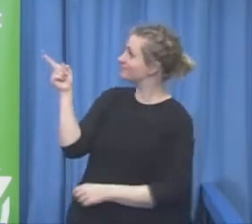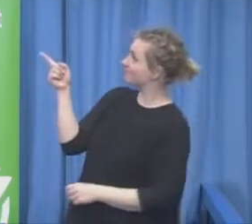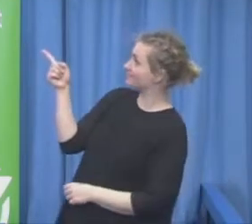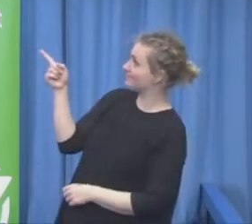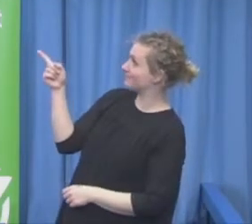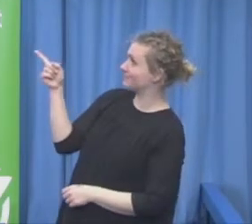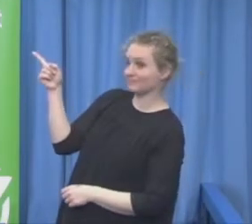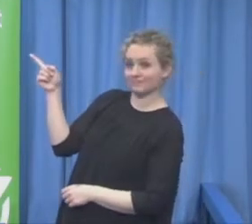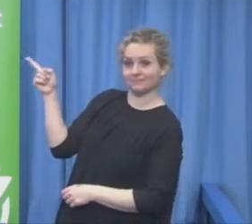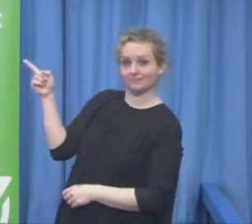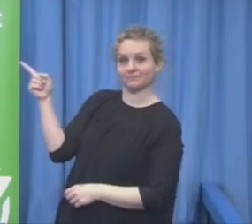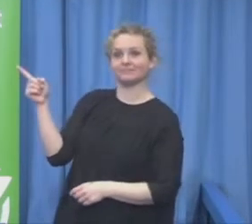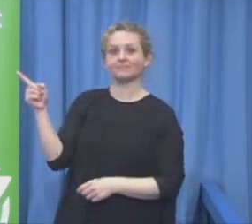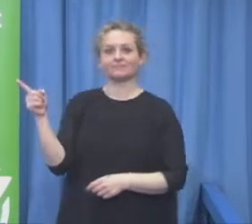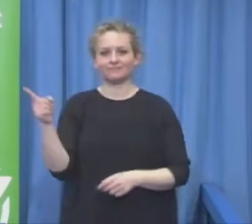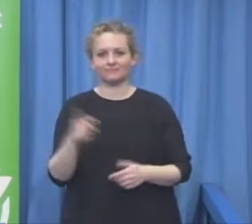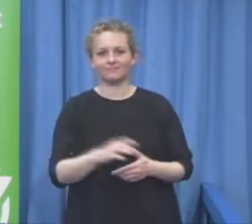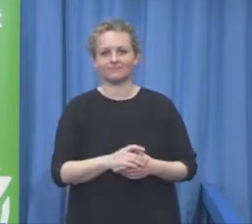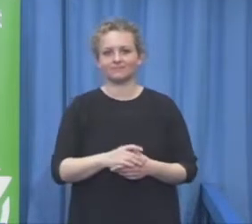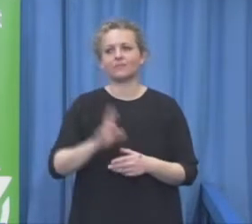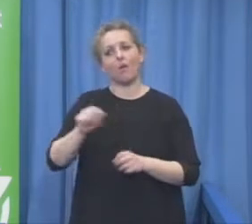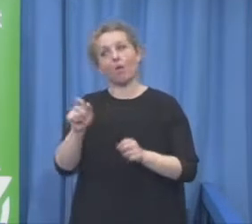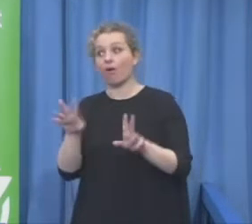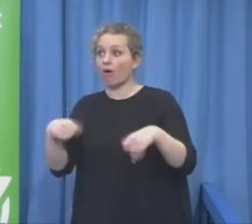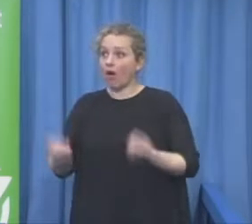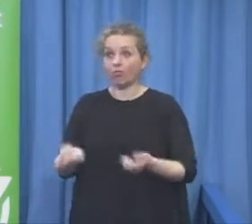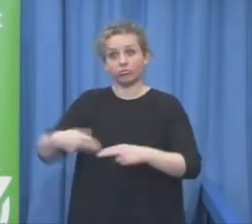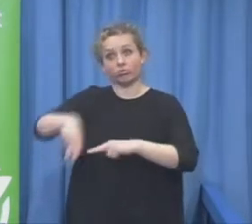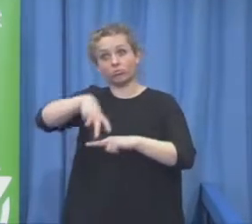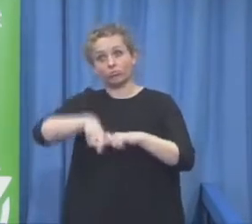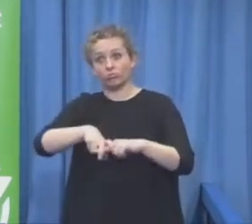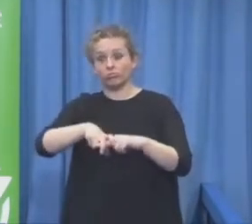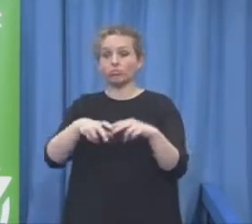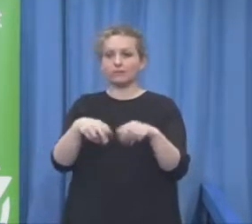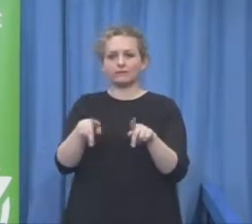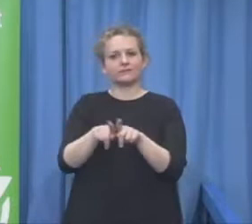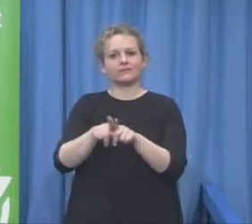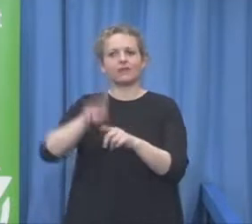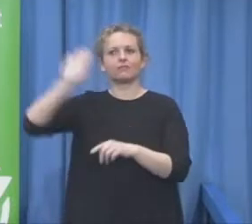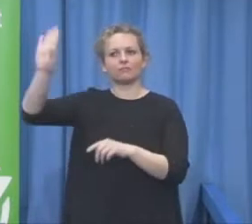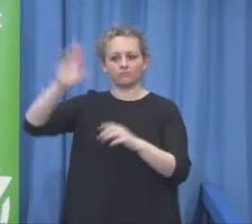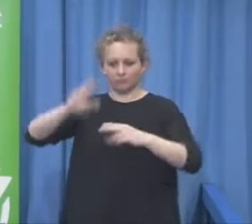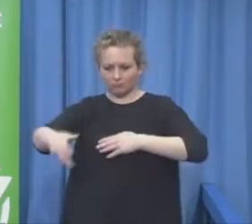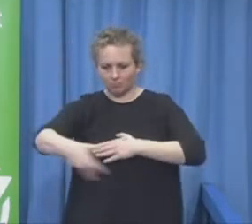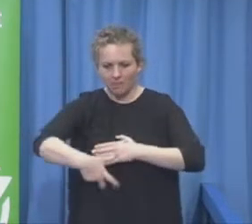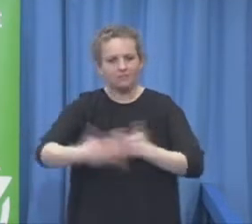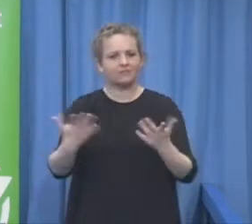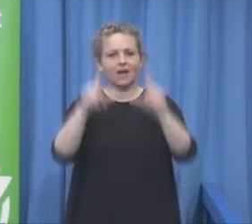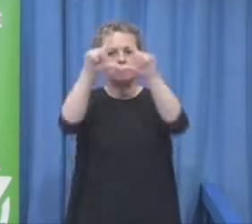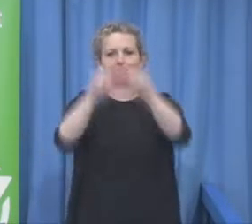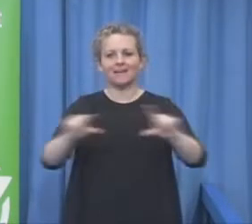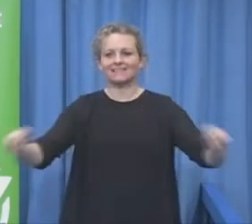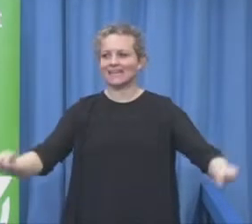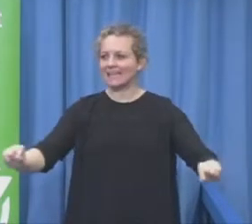the mercedes so amazing looks nice yeah he is a power